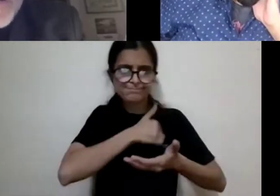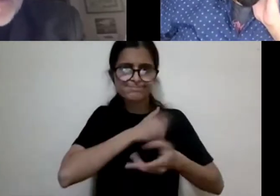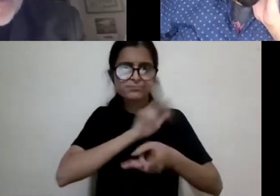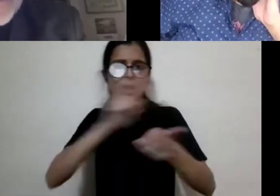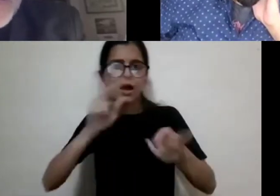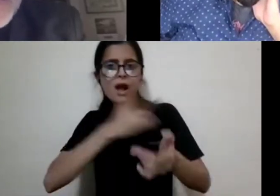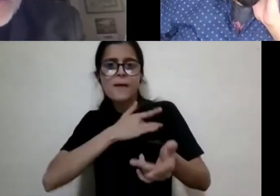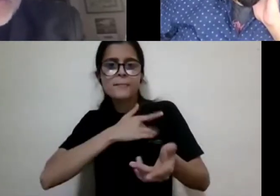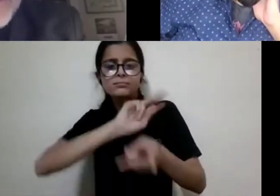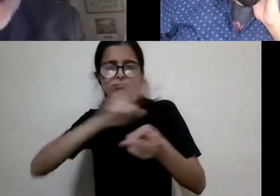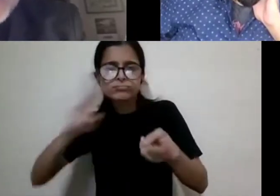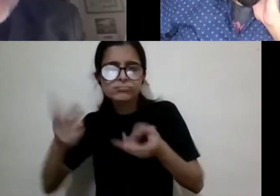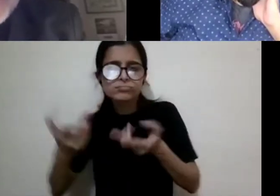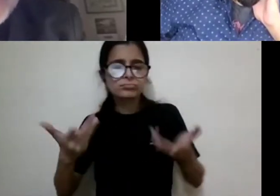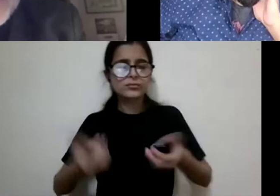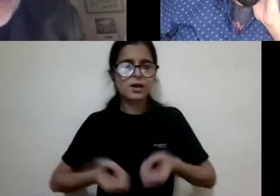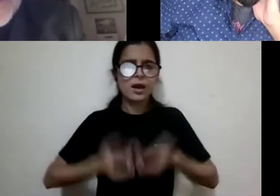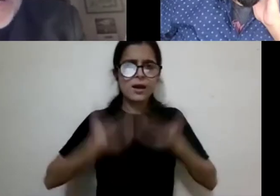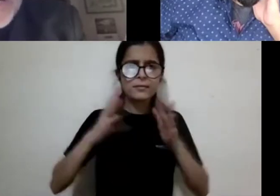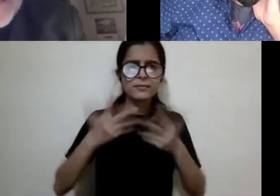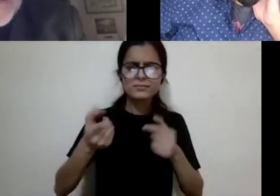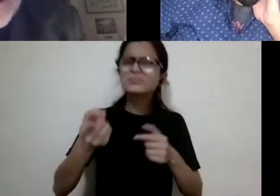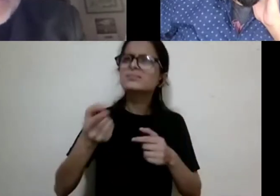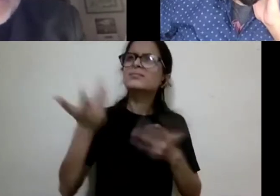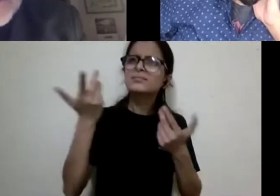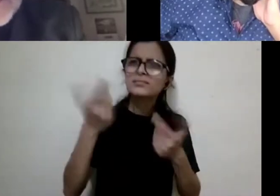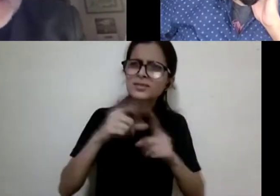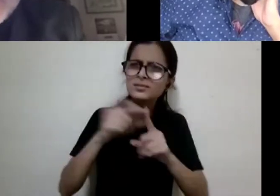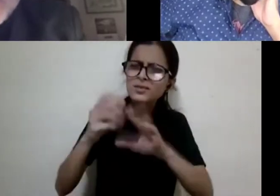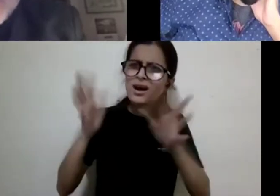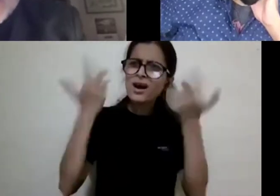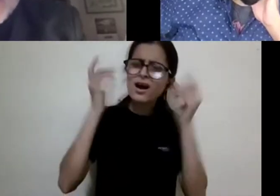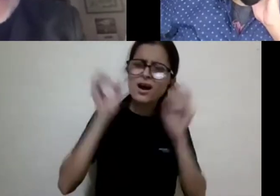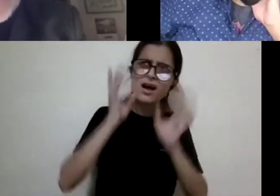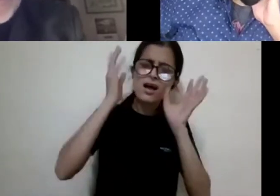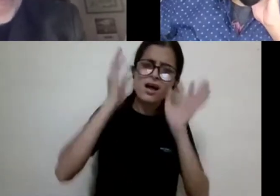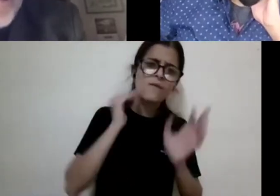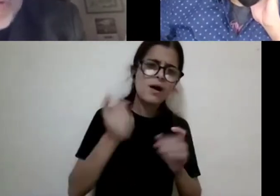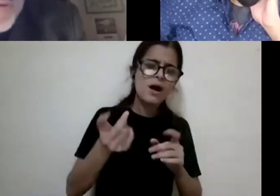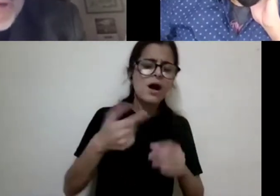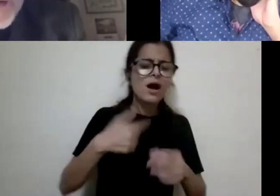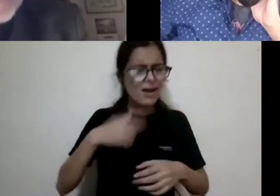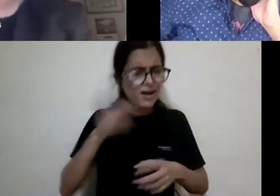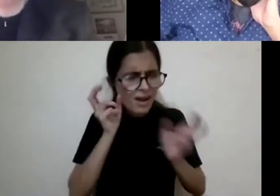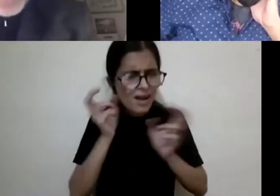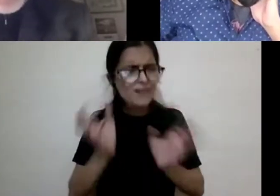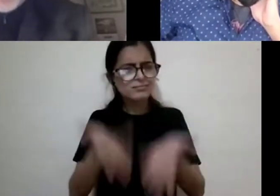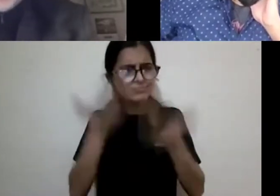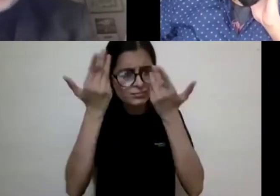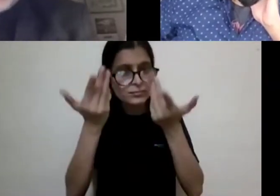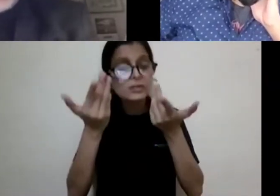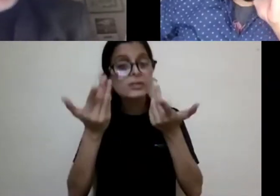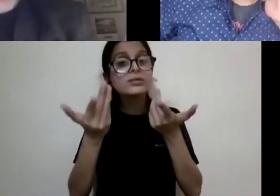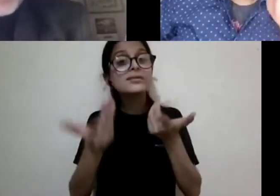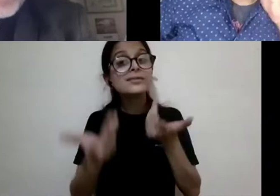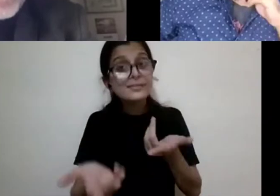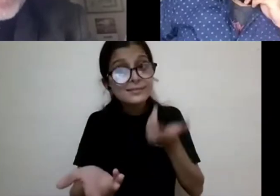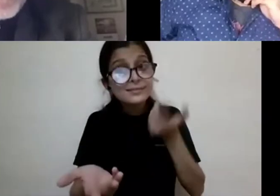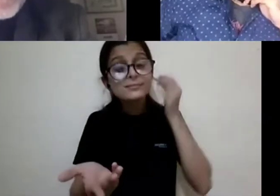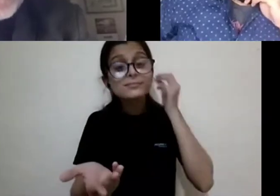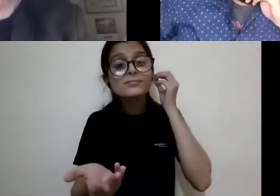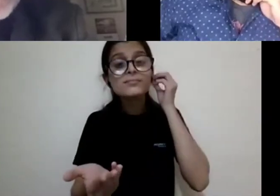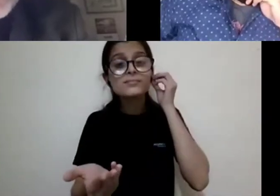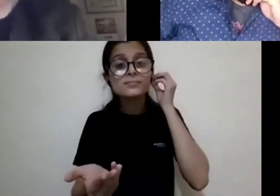it your partner who's telling you, why are you washing your hands all the time? That's horrible. You should stop doing that. Is it, or your mother, you know, uh, or,